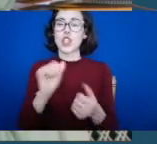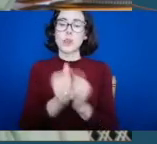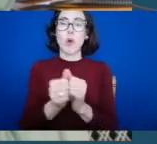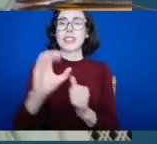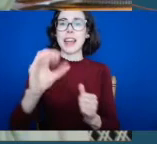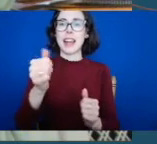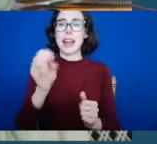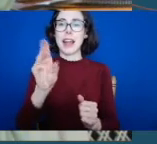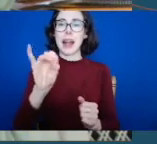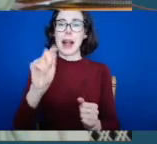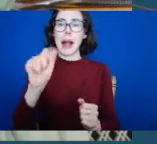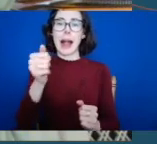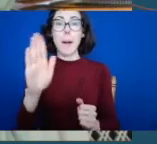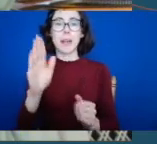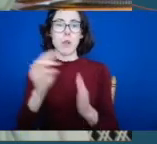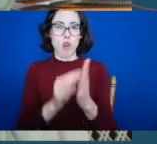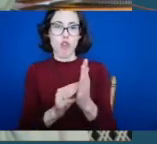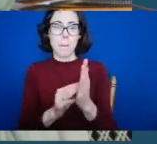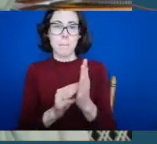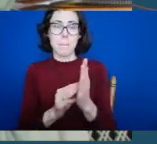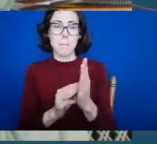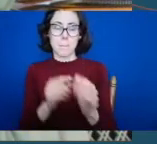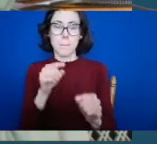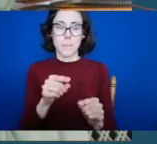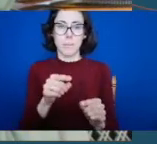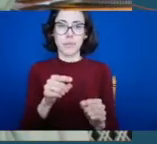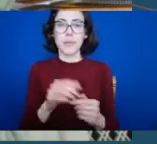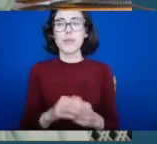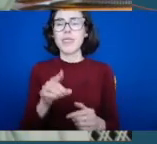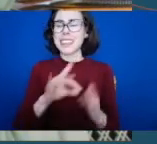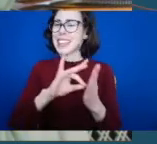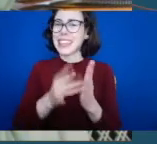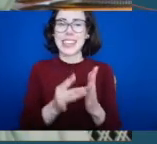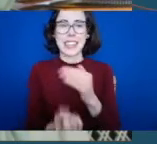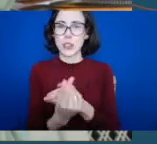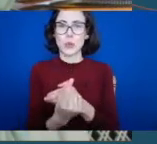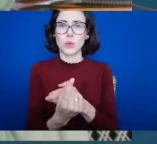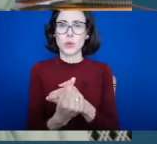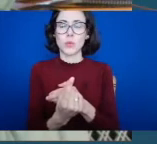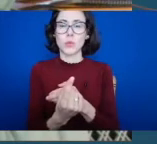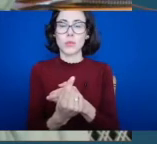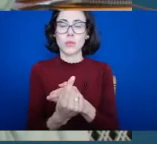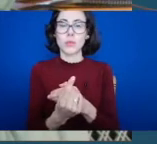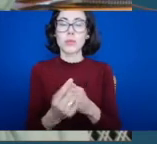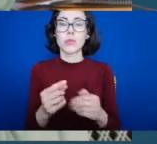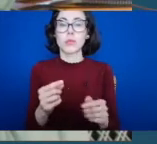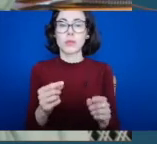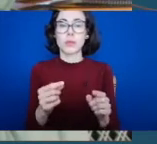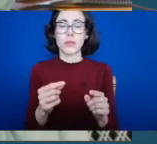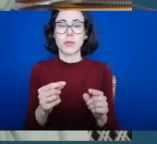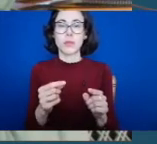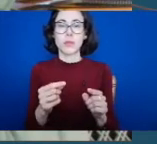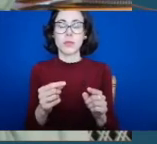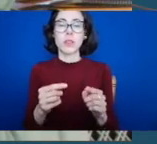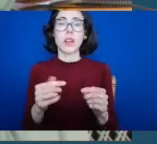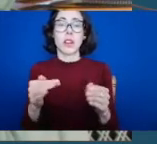issues around people with disabilities is a key issue so that we have inclusion as a key pillar around different funding streams across